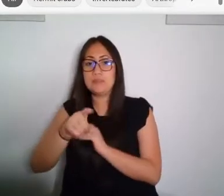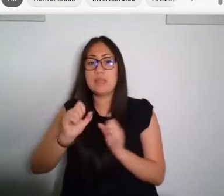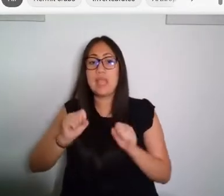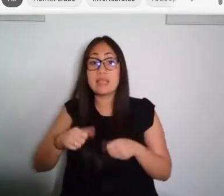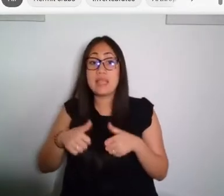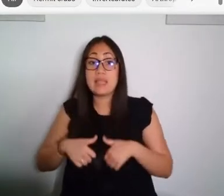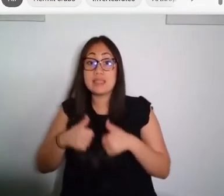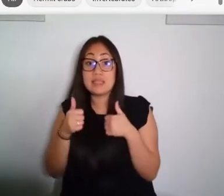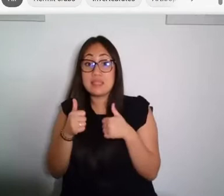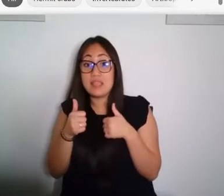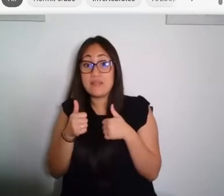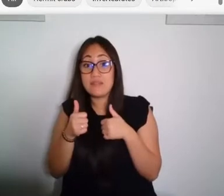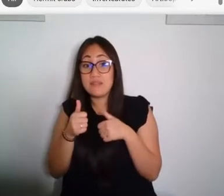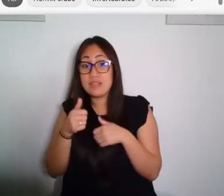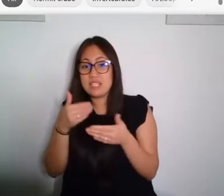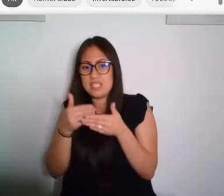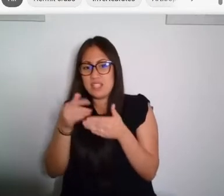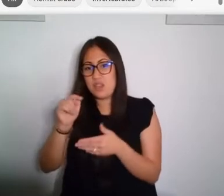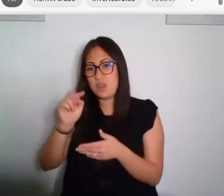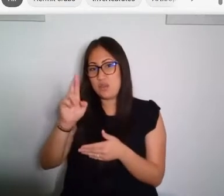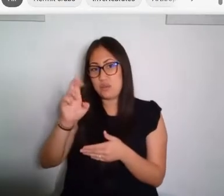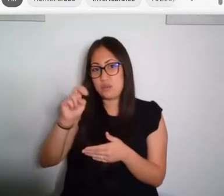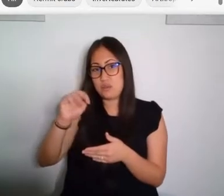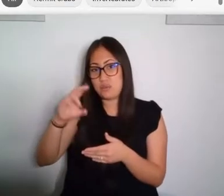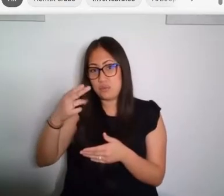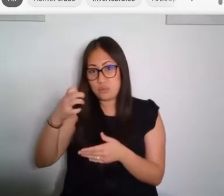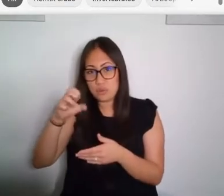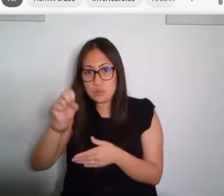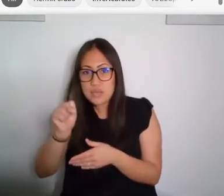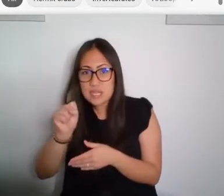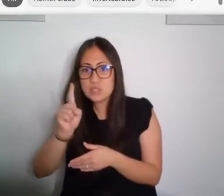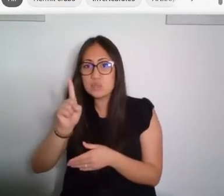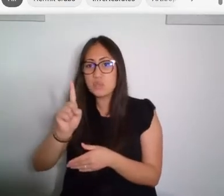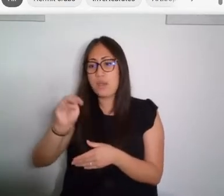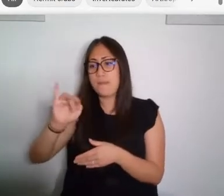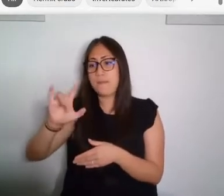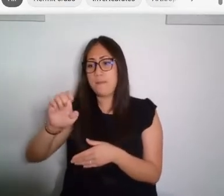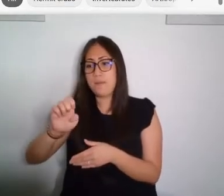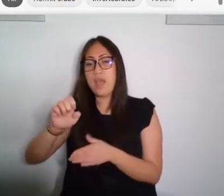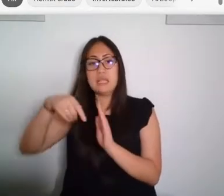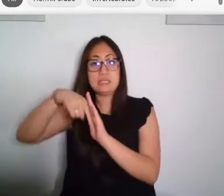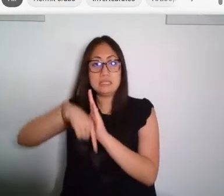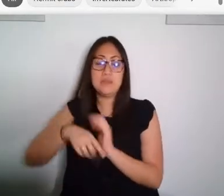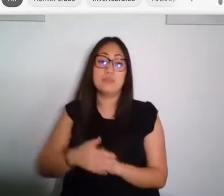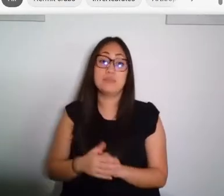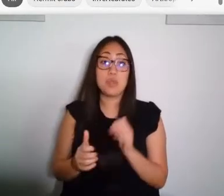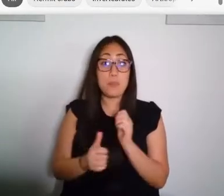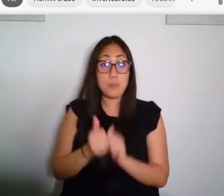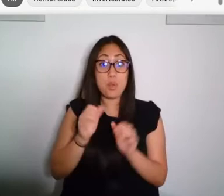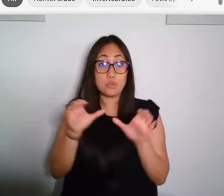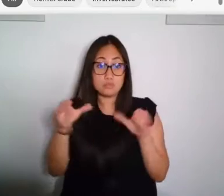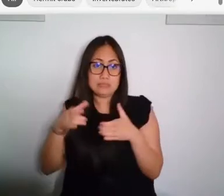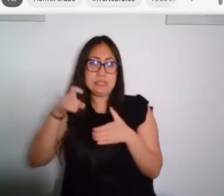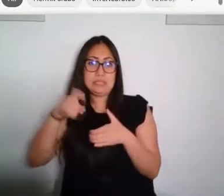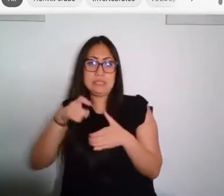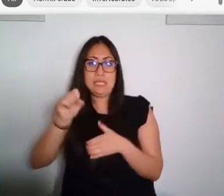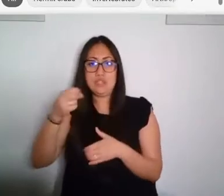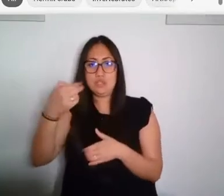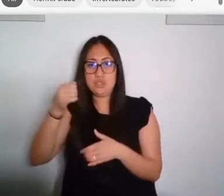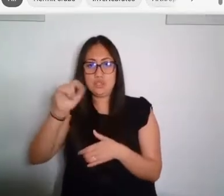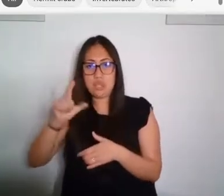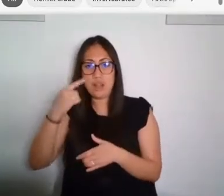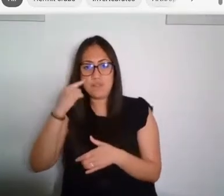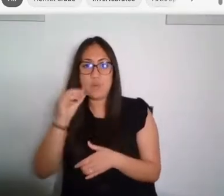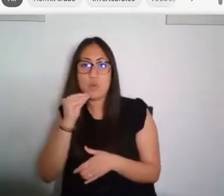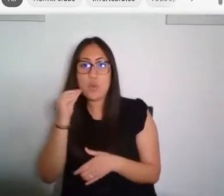reaching more than a mile deep. Regardless of where they live, most species of hermit crabs need to find a shell to call home. Hermit crabs